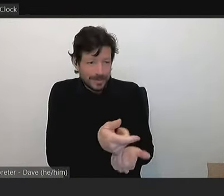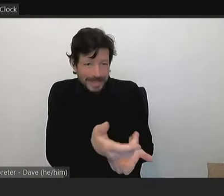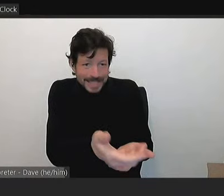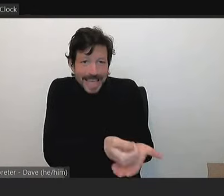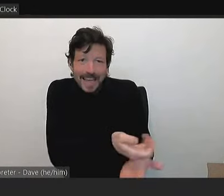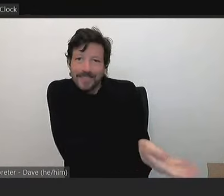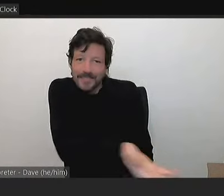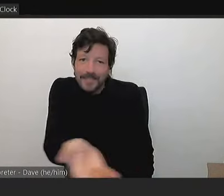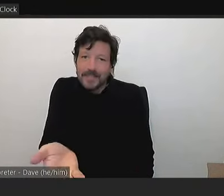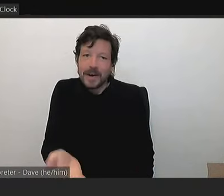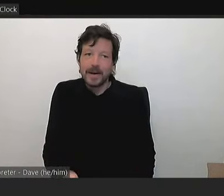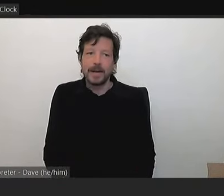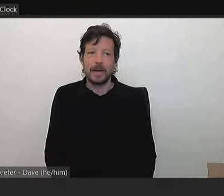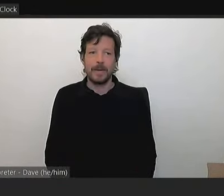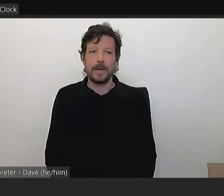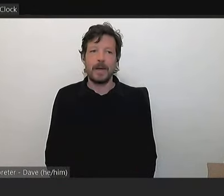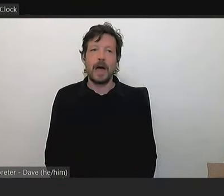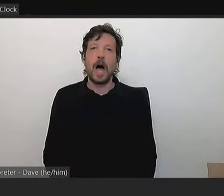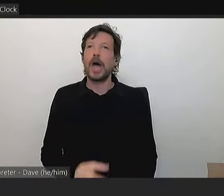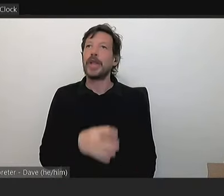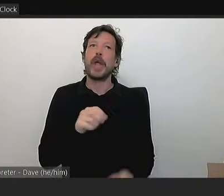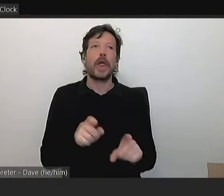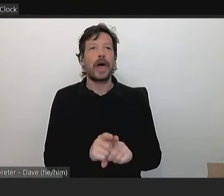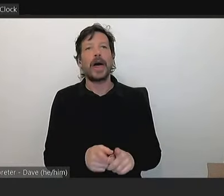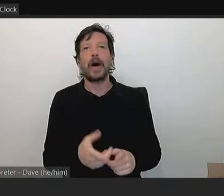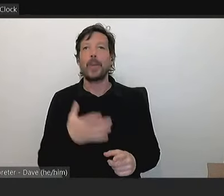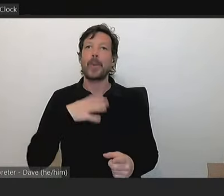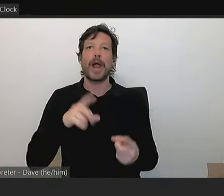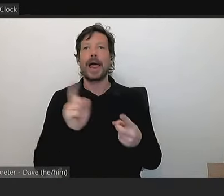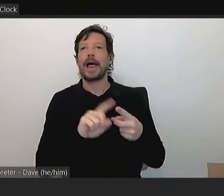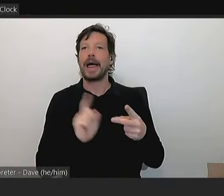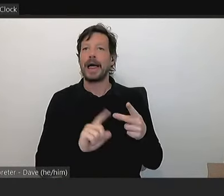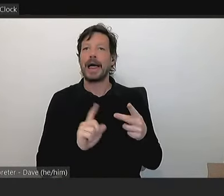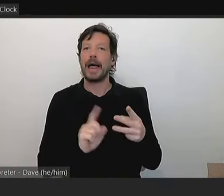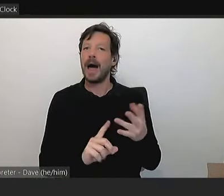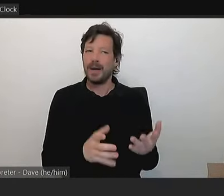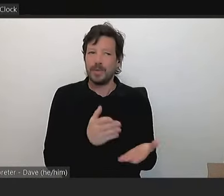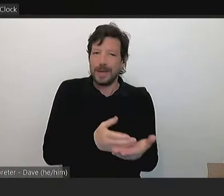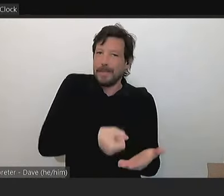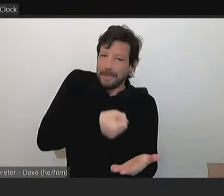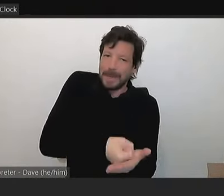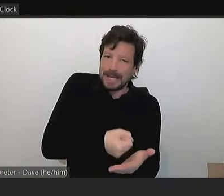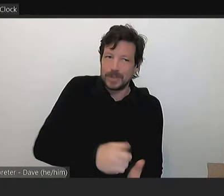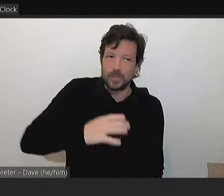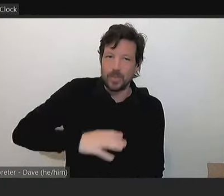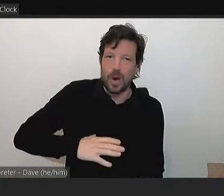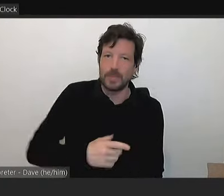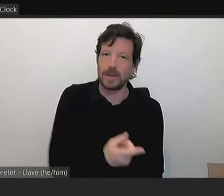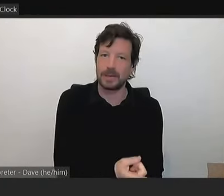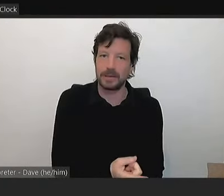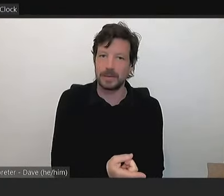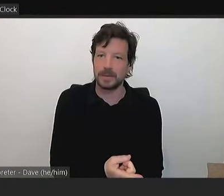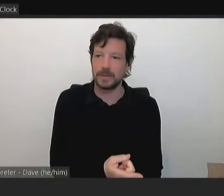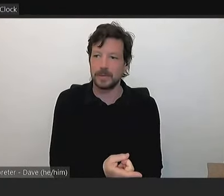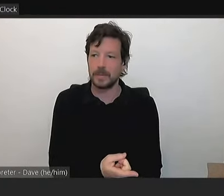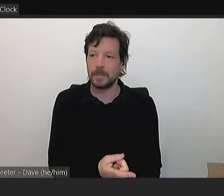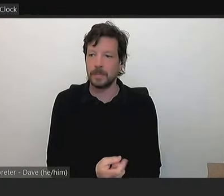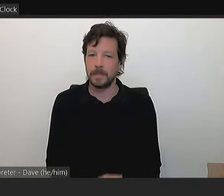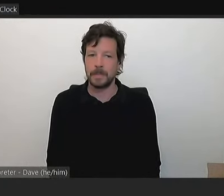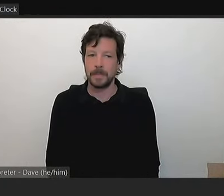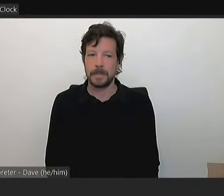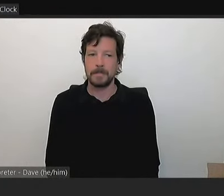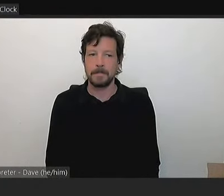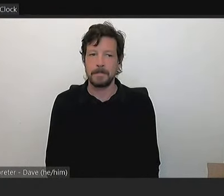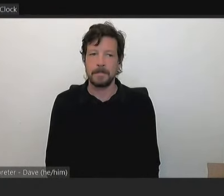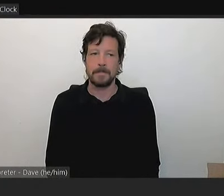wanting. It's more about a basic requirement. And over the journey,